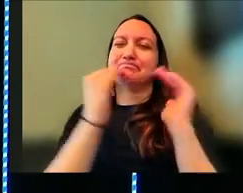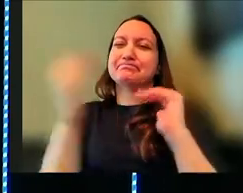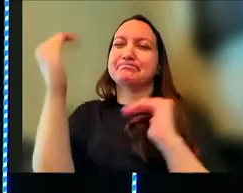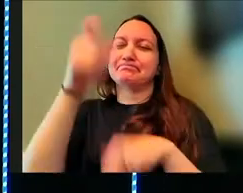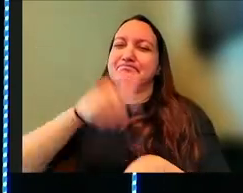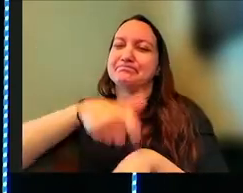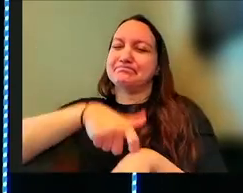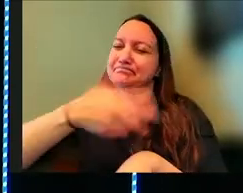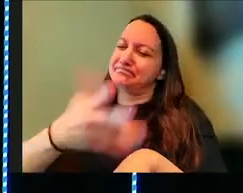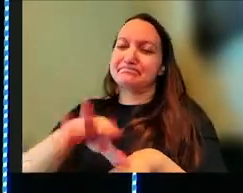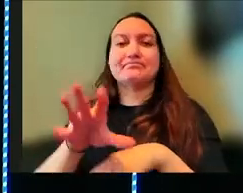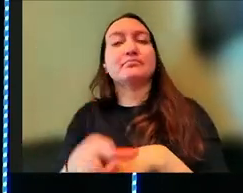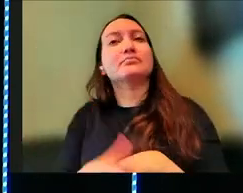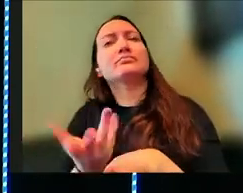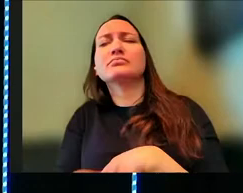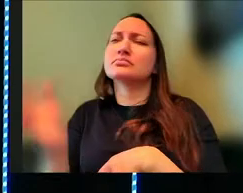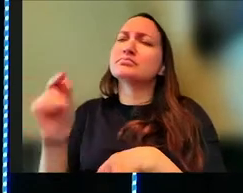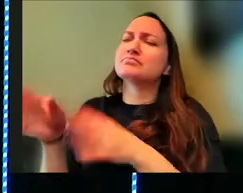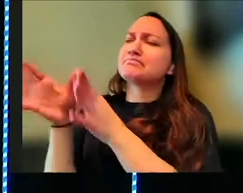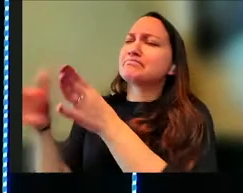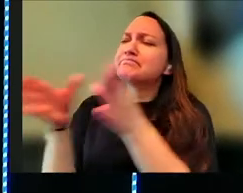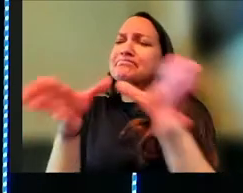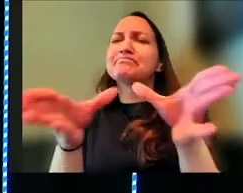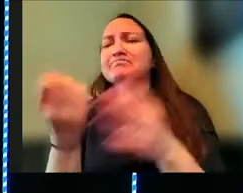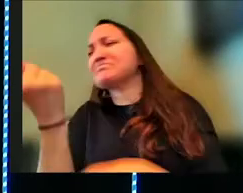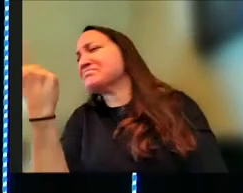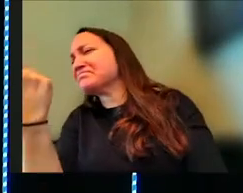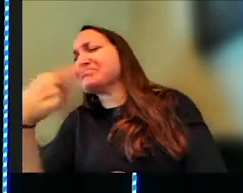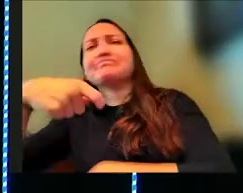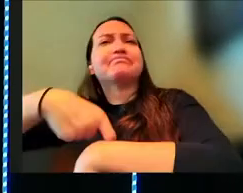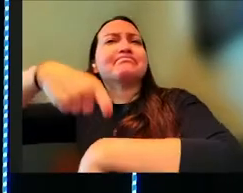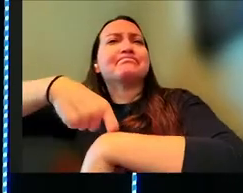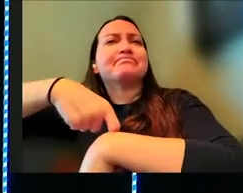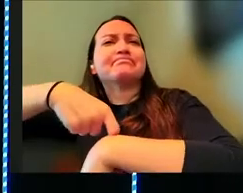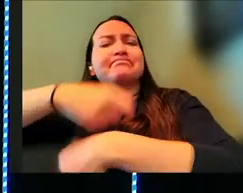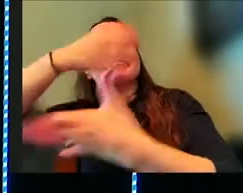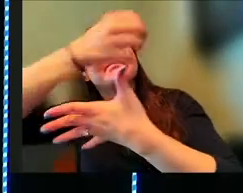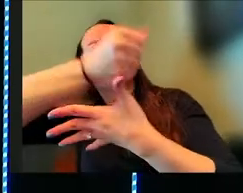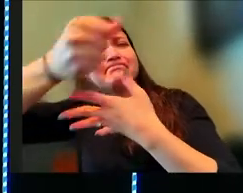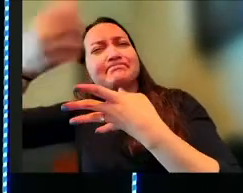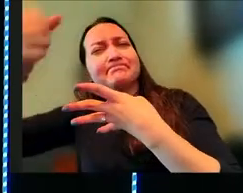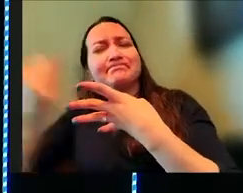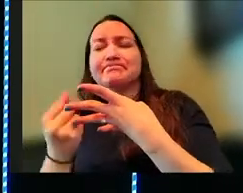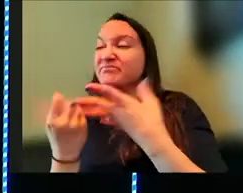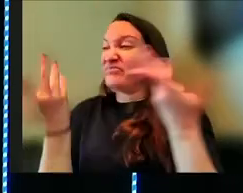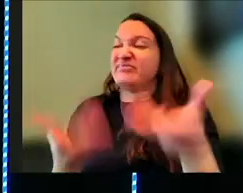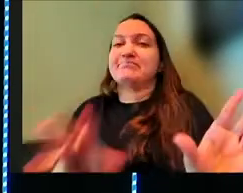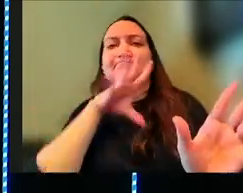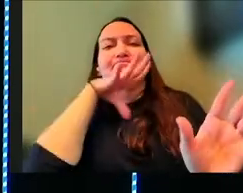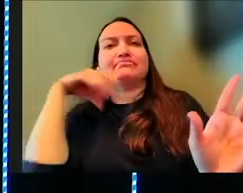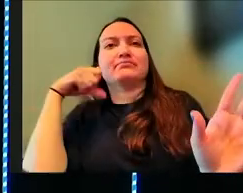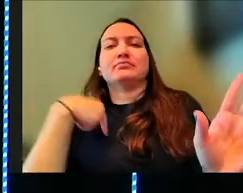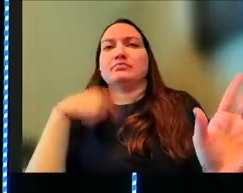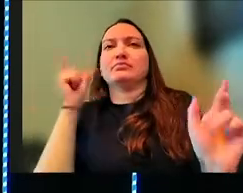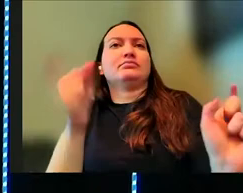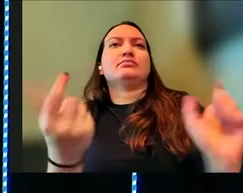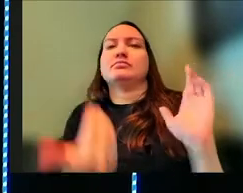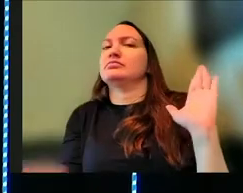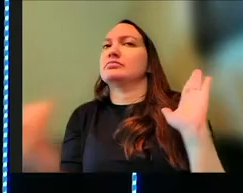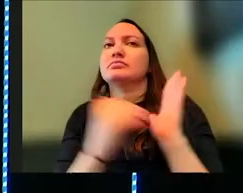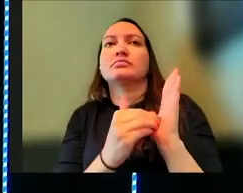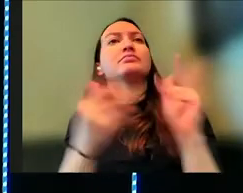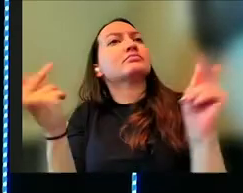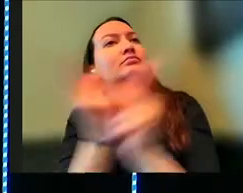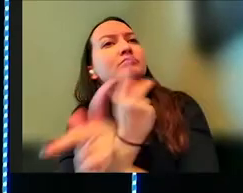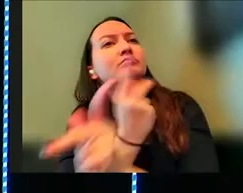You've chosen your own path 11 times. No more. I'm not giving it a 12. You better find wisdom somewhere